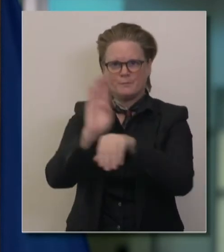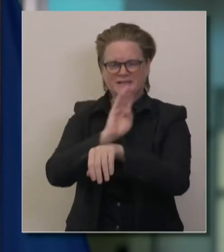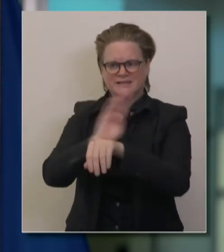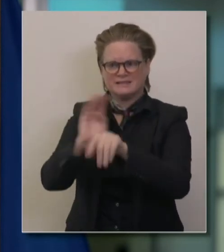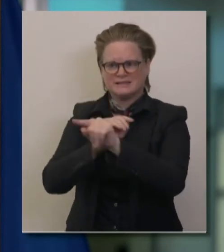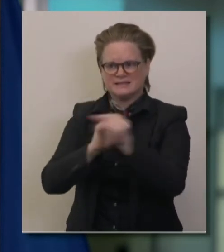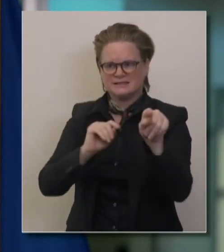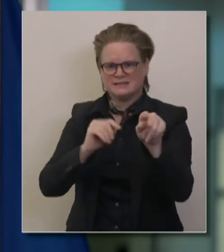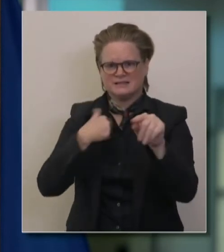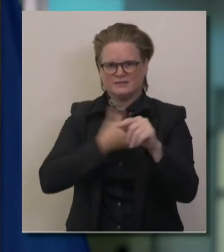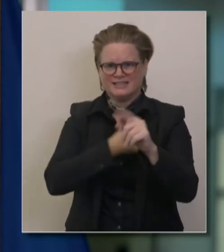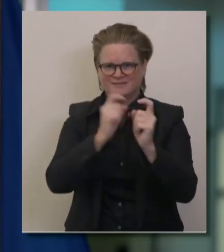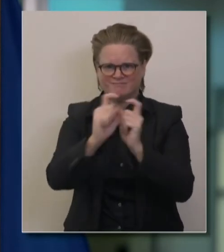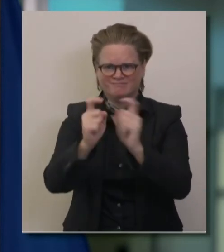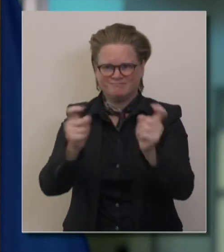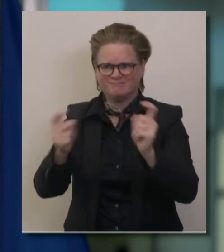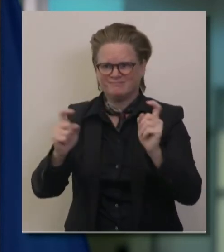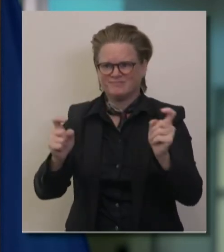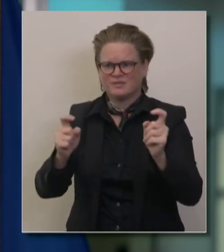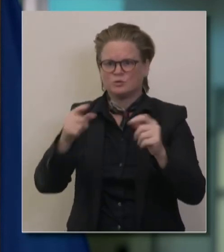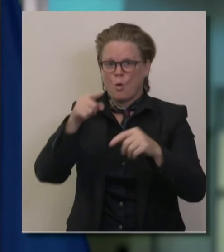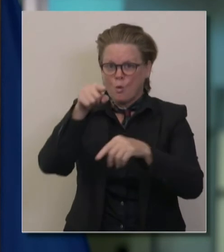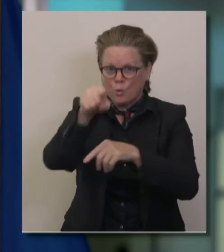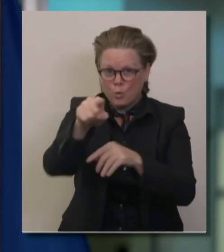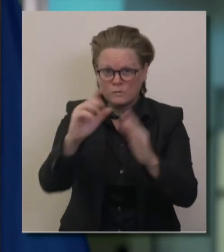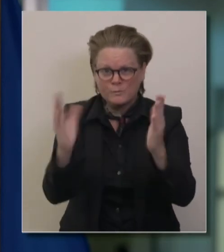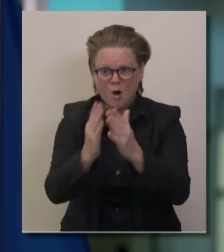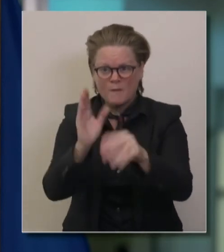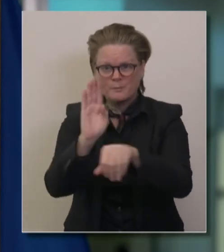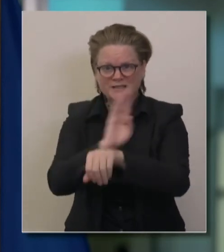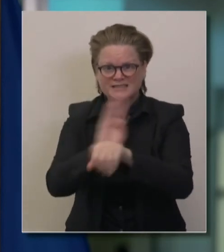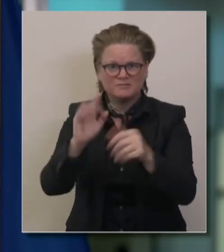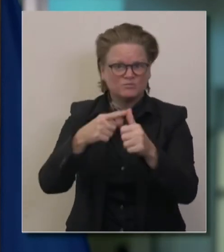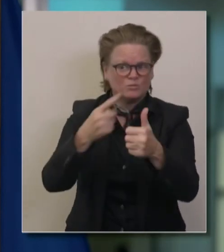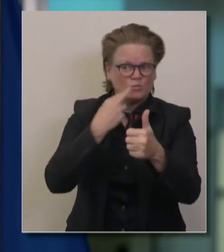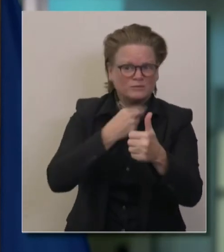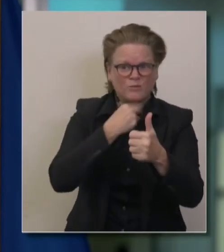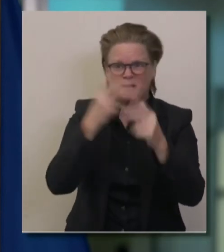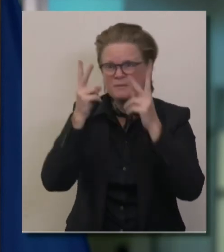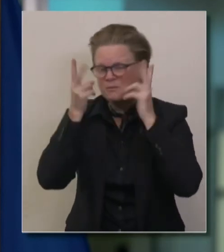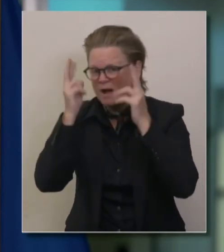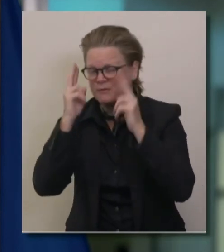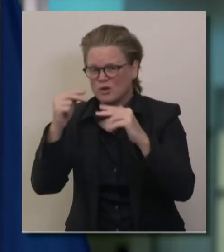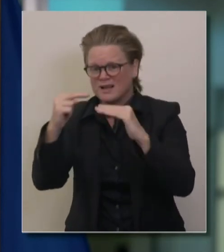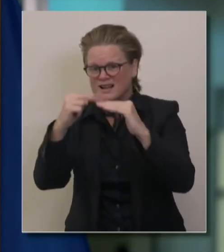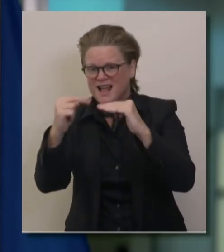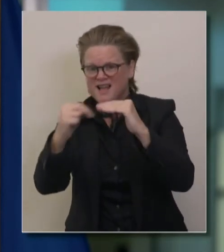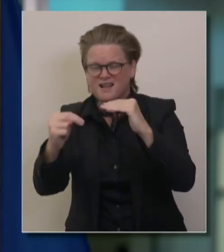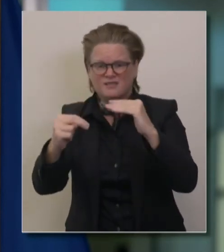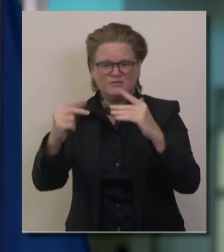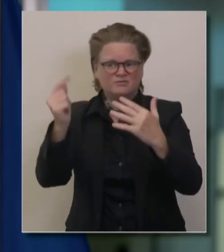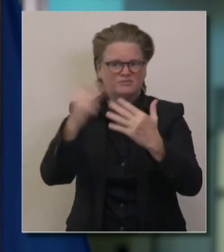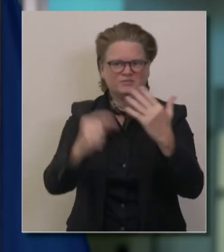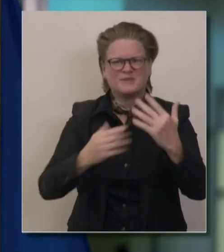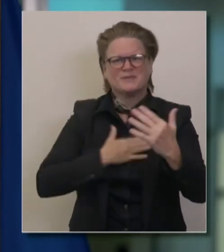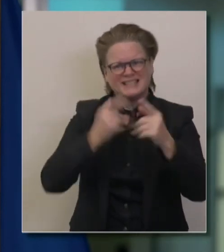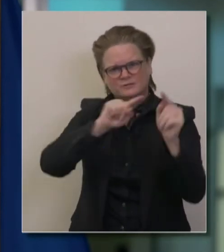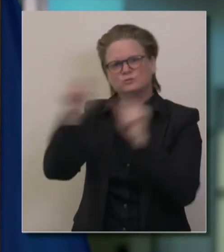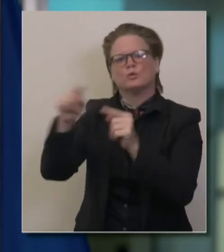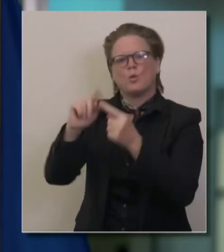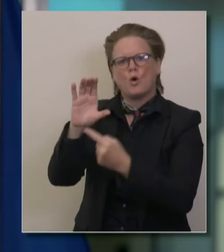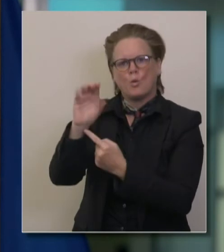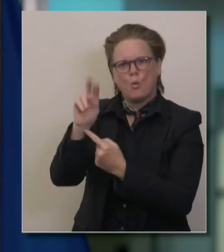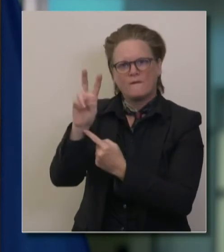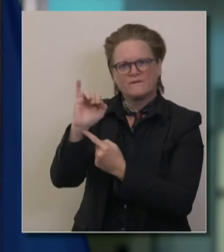If you're a small restaurateur, your barbershop, your nail salon, I encourage you to go to the covid19.ca.gov